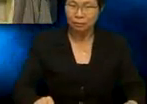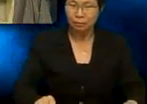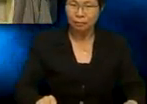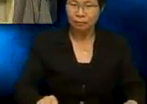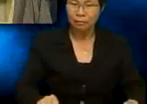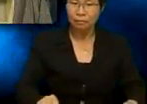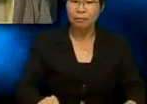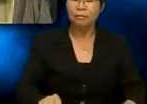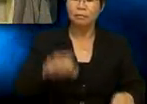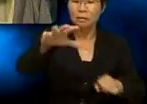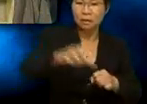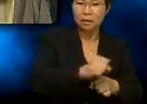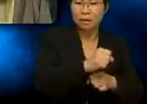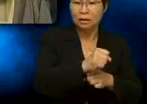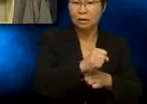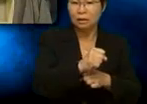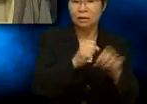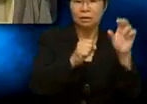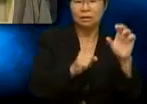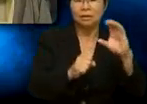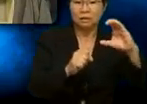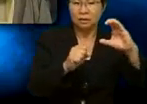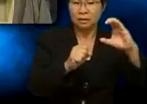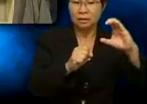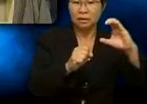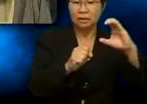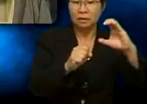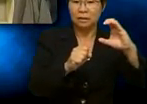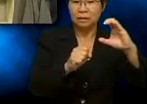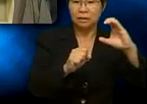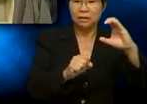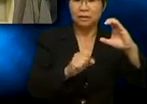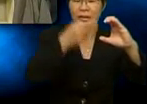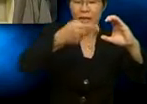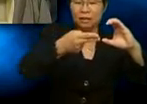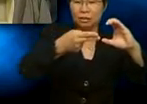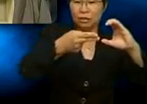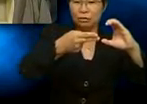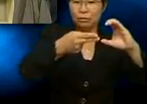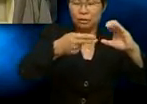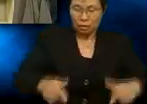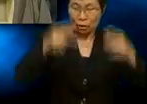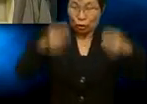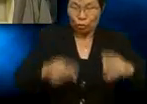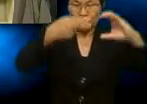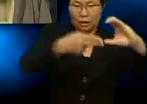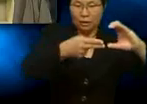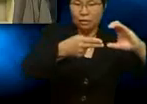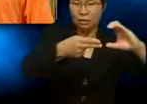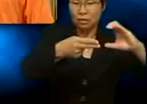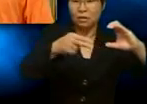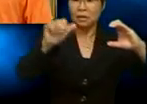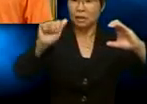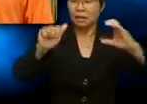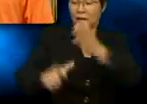the C from Certified, H from Human, A from